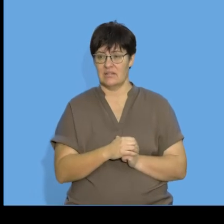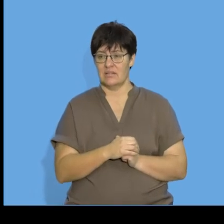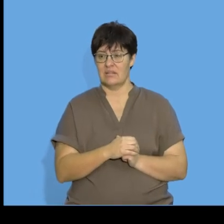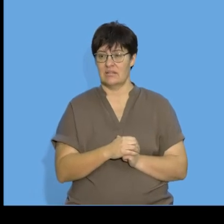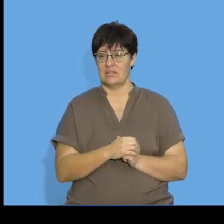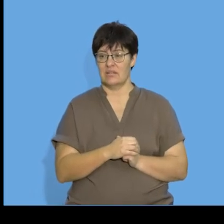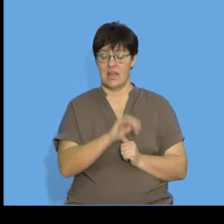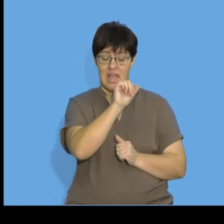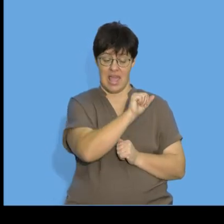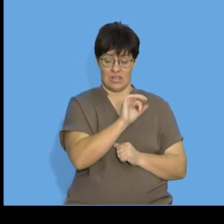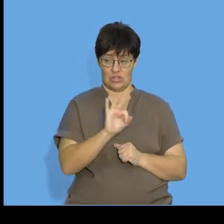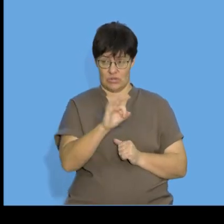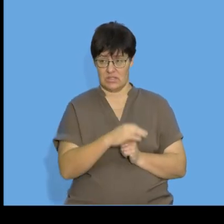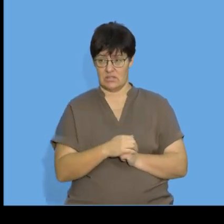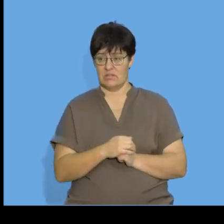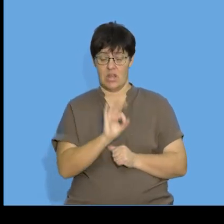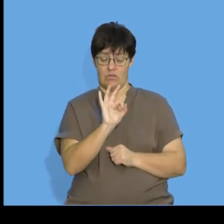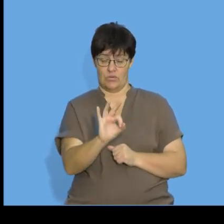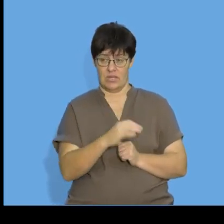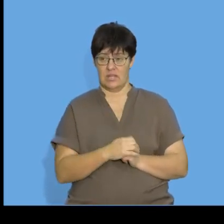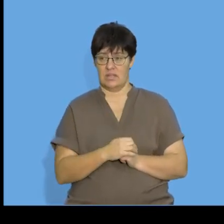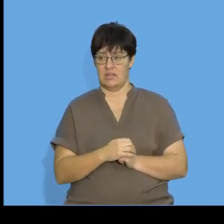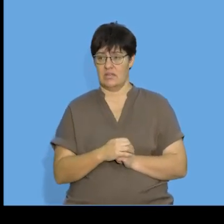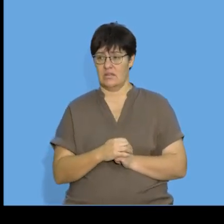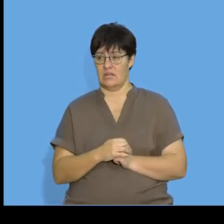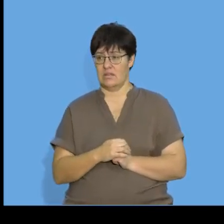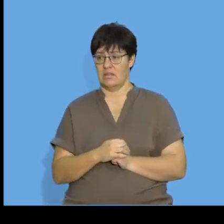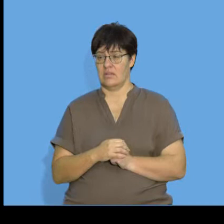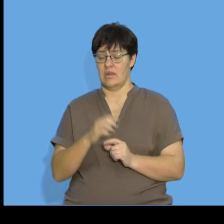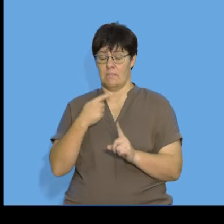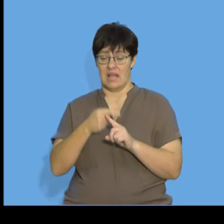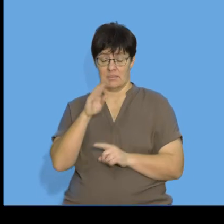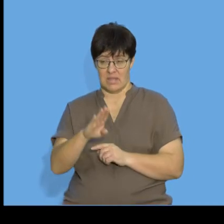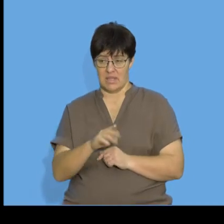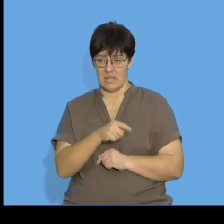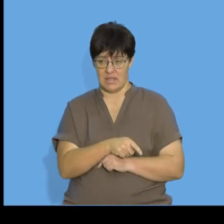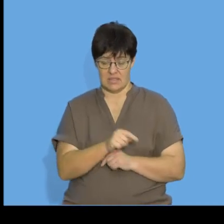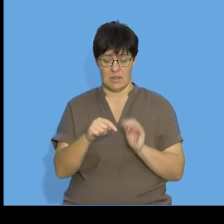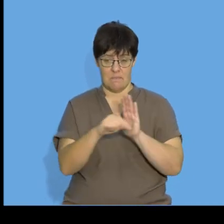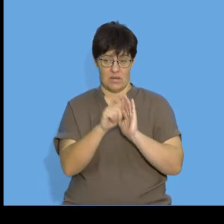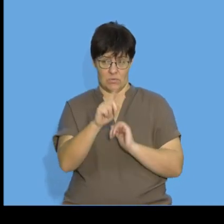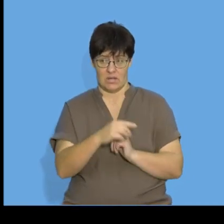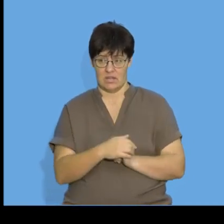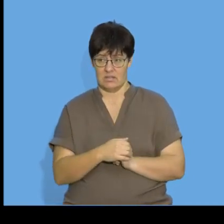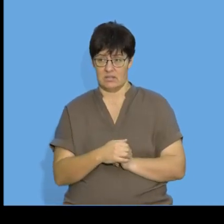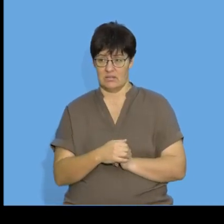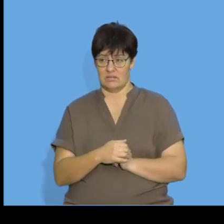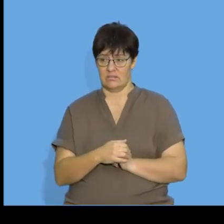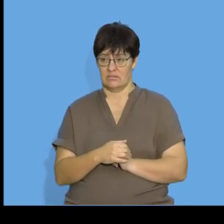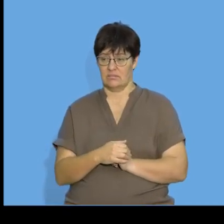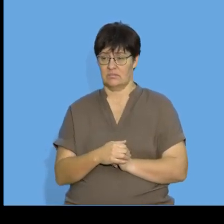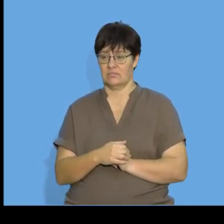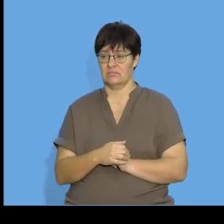I found that a is 3 so it's going to be 3 plus b which over here I can see is negative